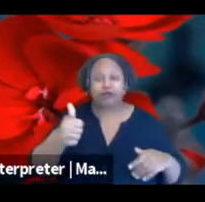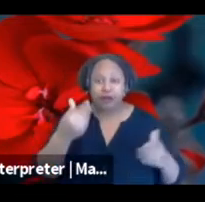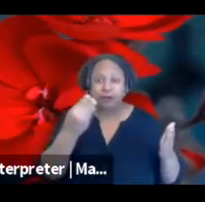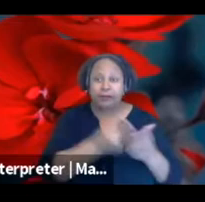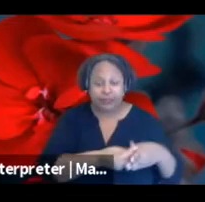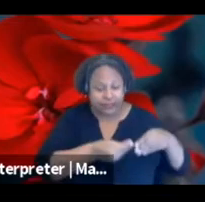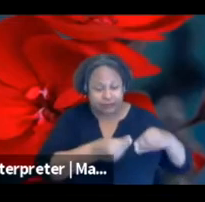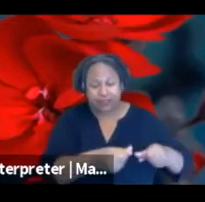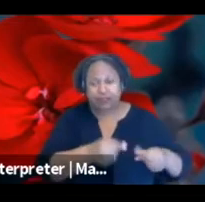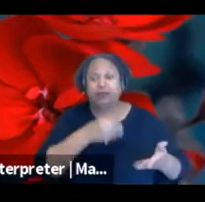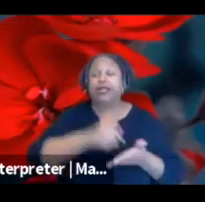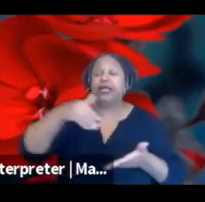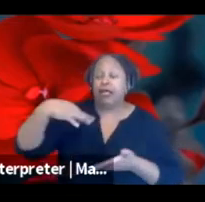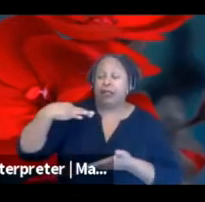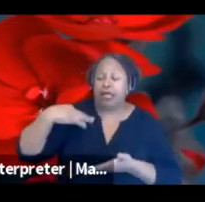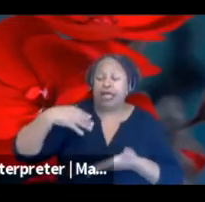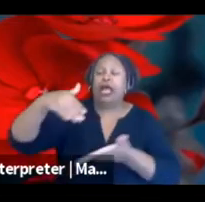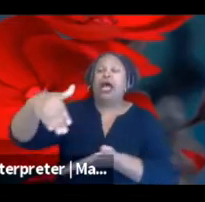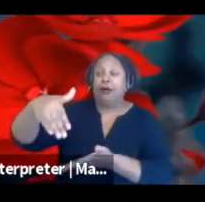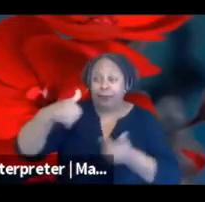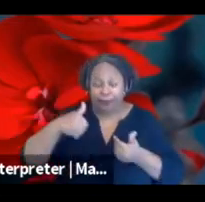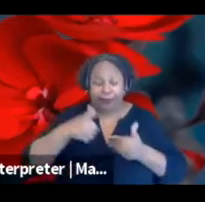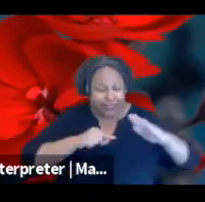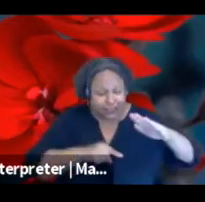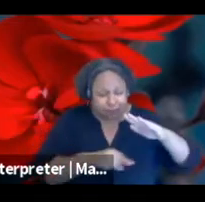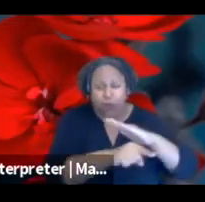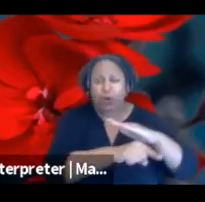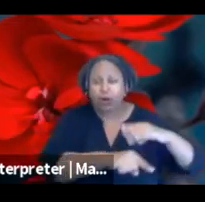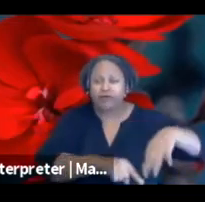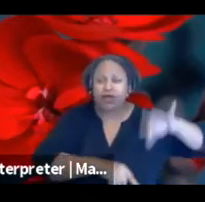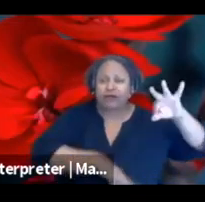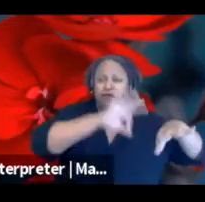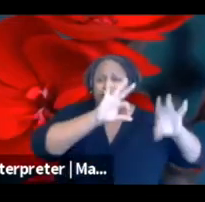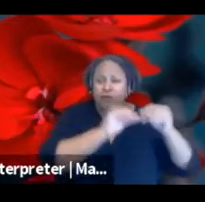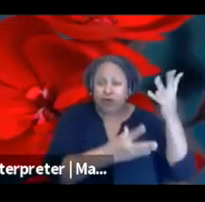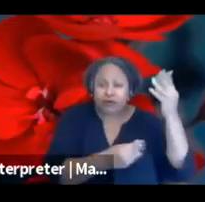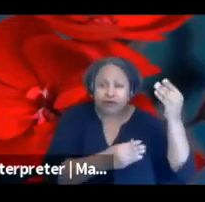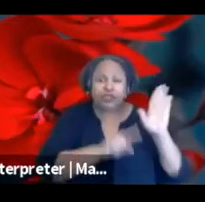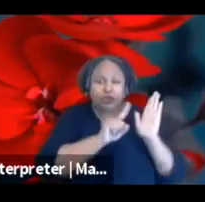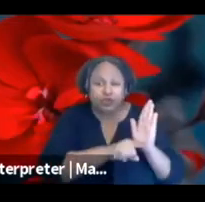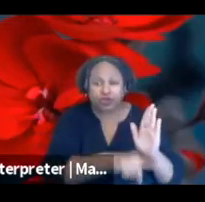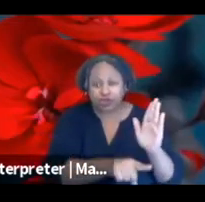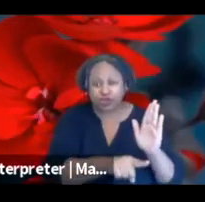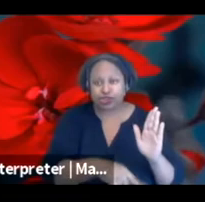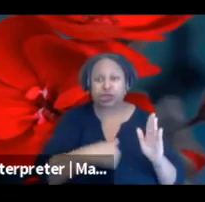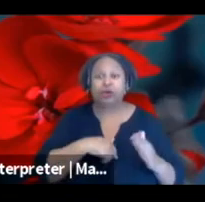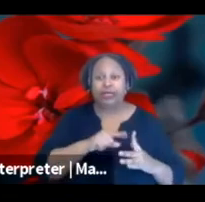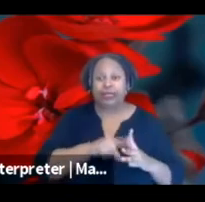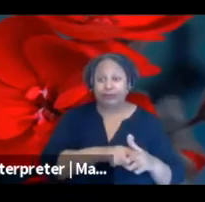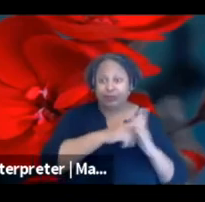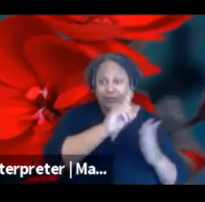your creation. So that's something that has been adapted since the co-design.